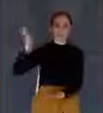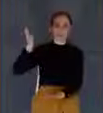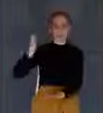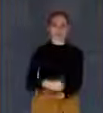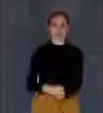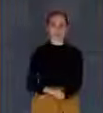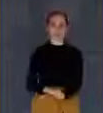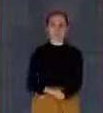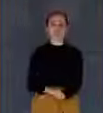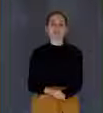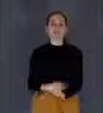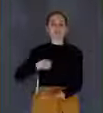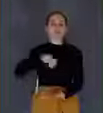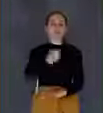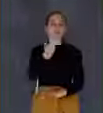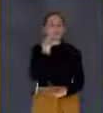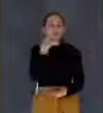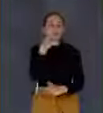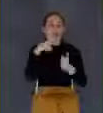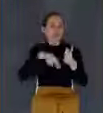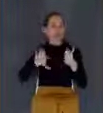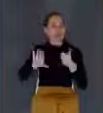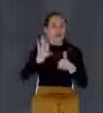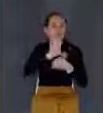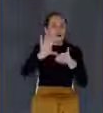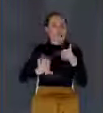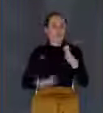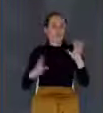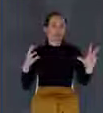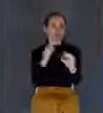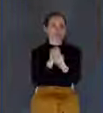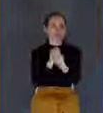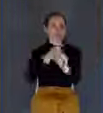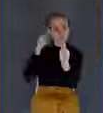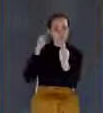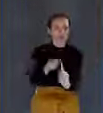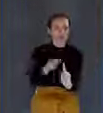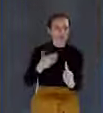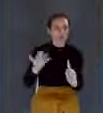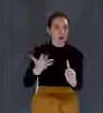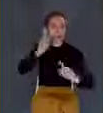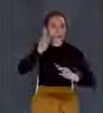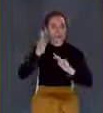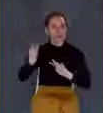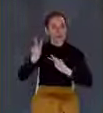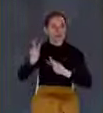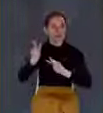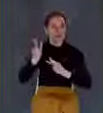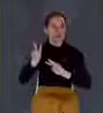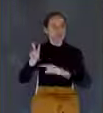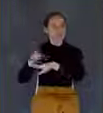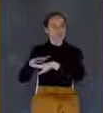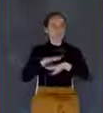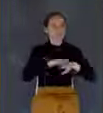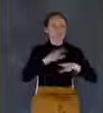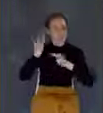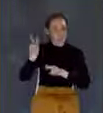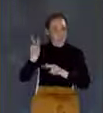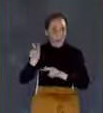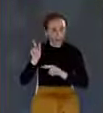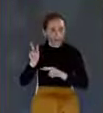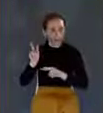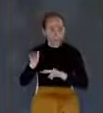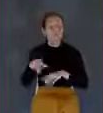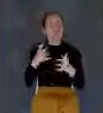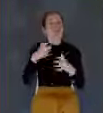verses, the main message of this is watch out. You better watch. And I want you to see